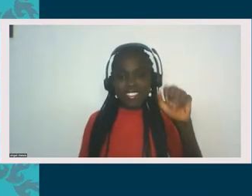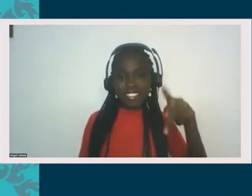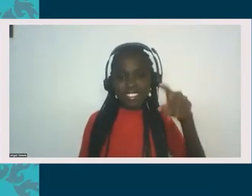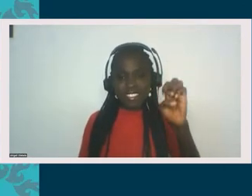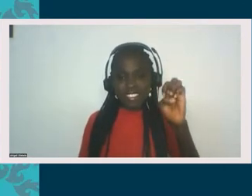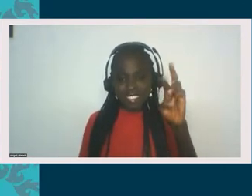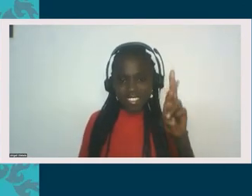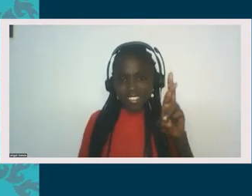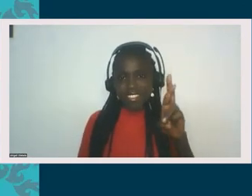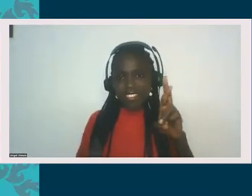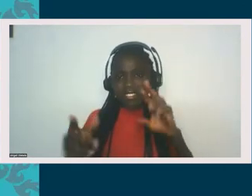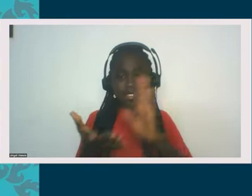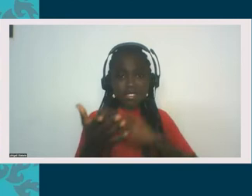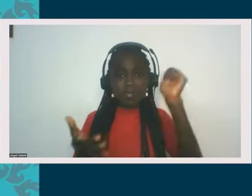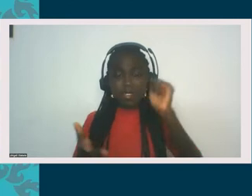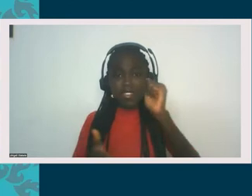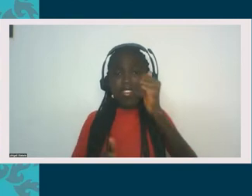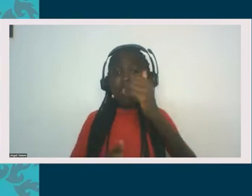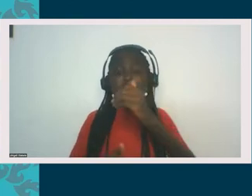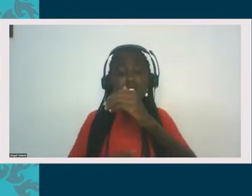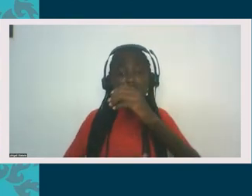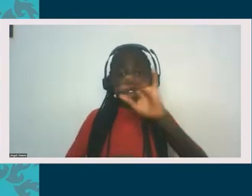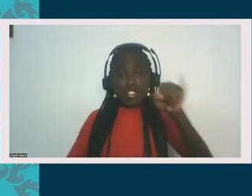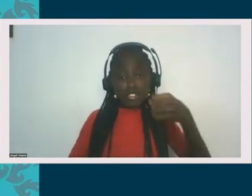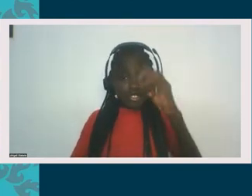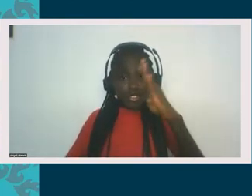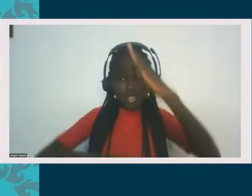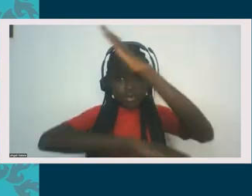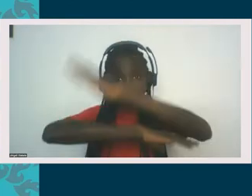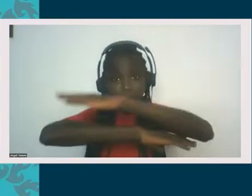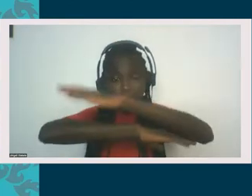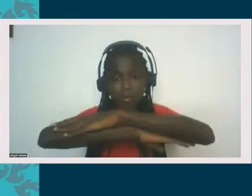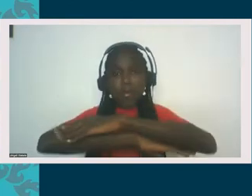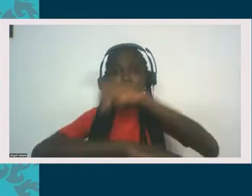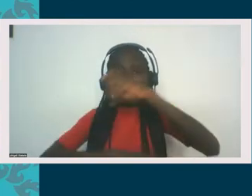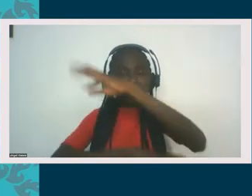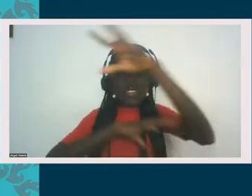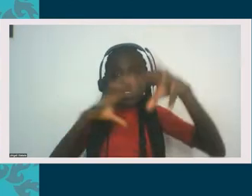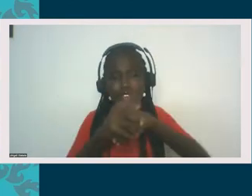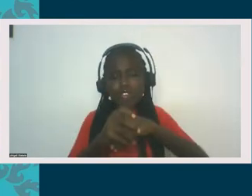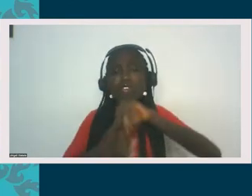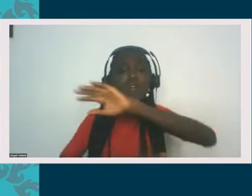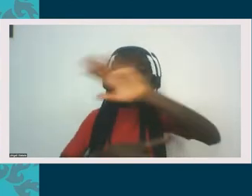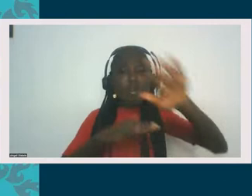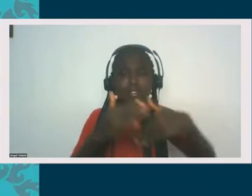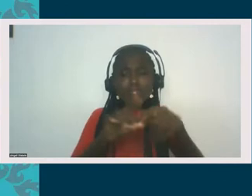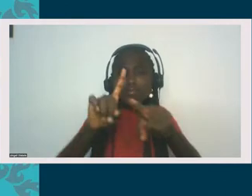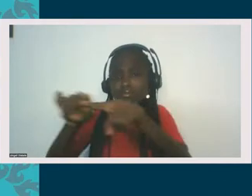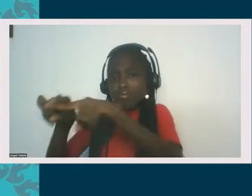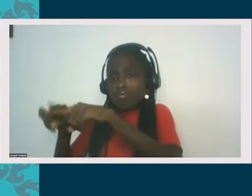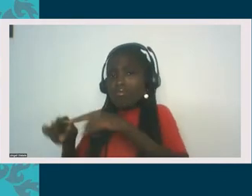should be filled with traditionally targeted people, traditionally excluded people who are not traditionally seen in the technology